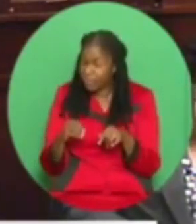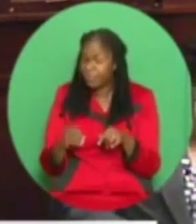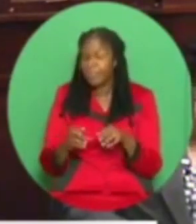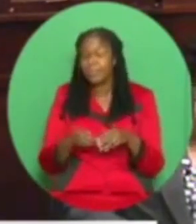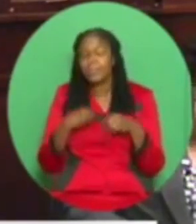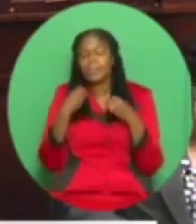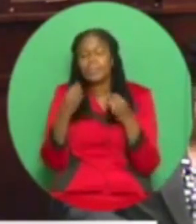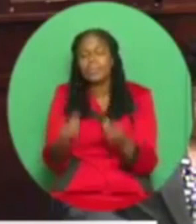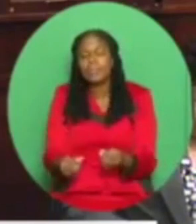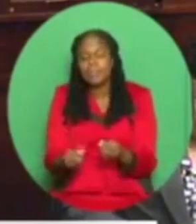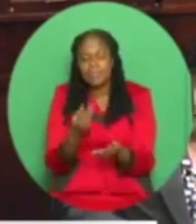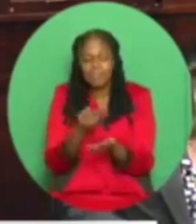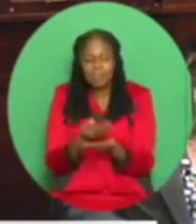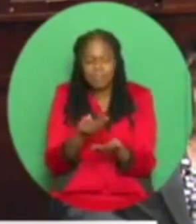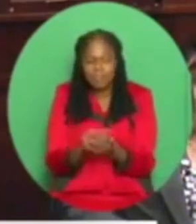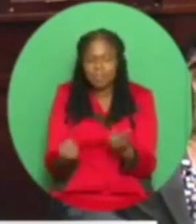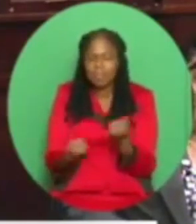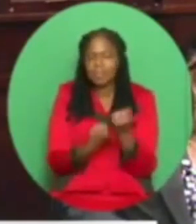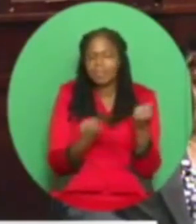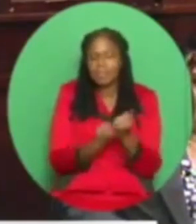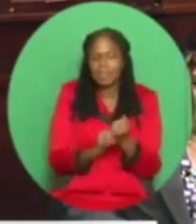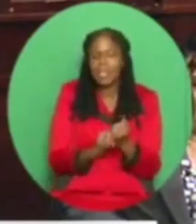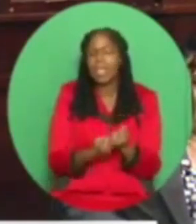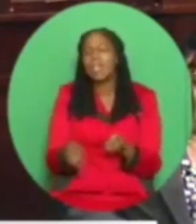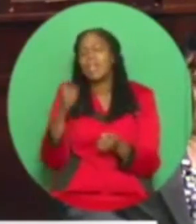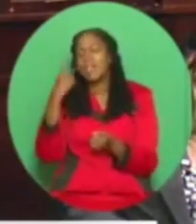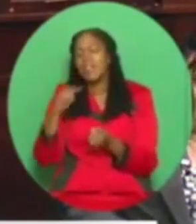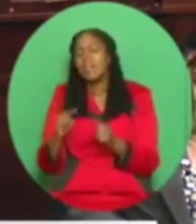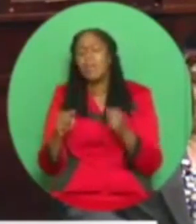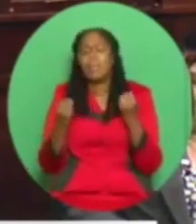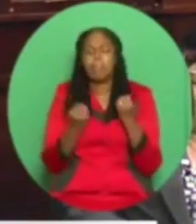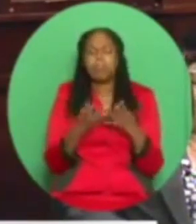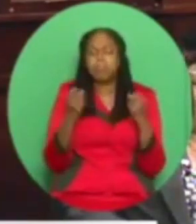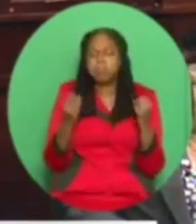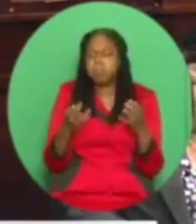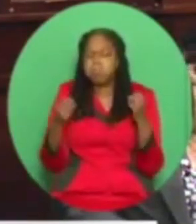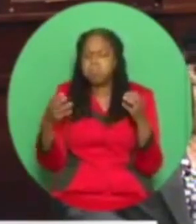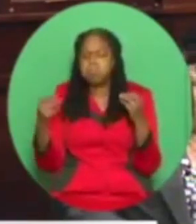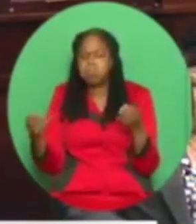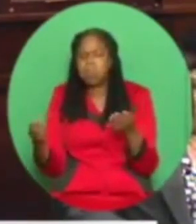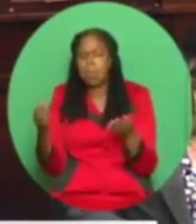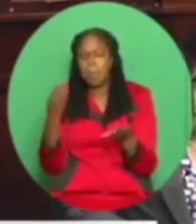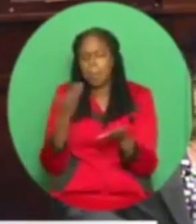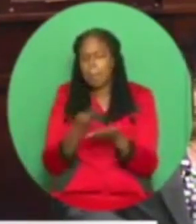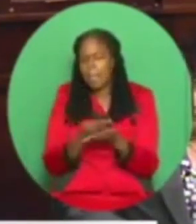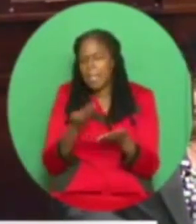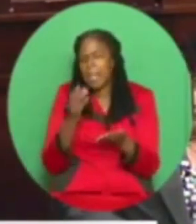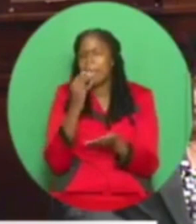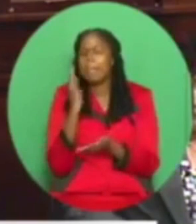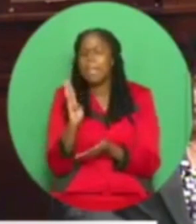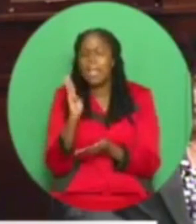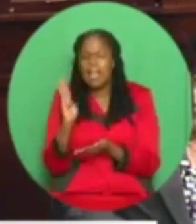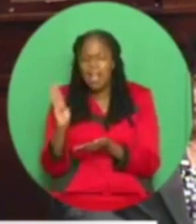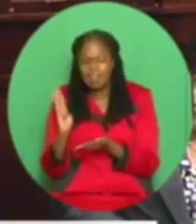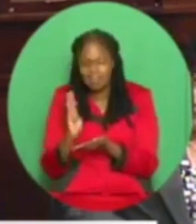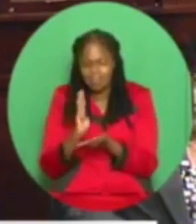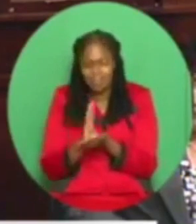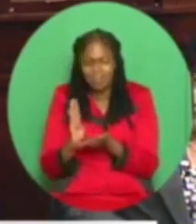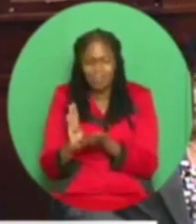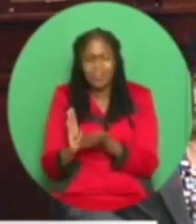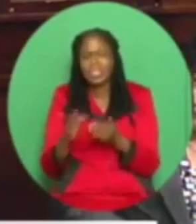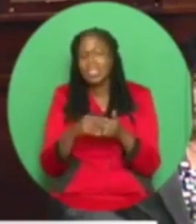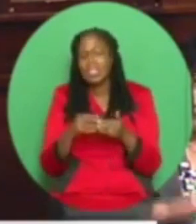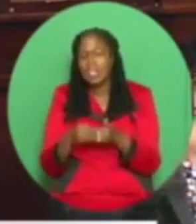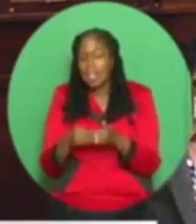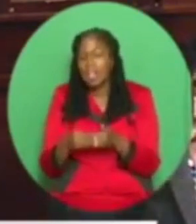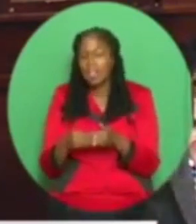support for a multi-billion dollar bid. Five billion dollar bid, run by one gentleman, who we have